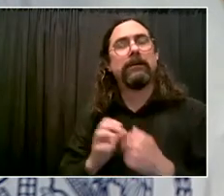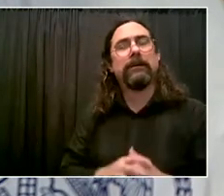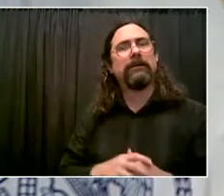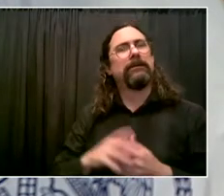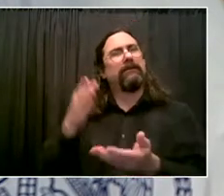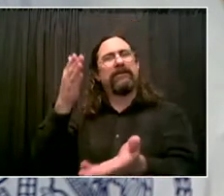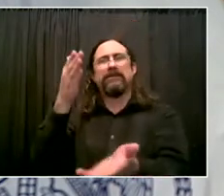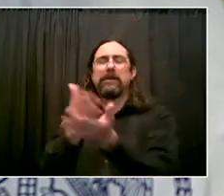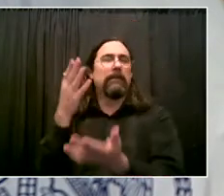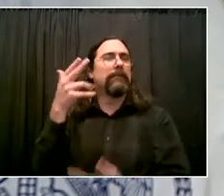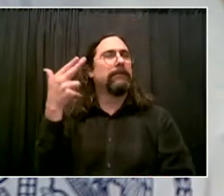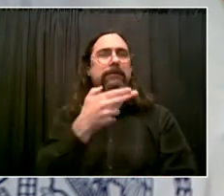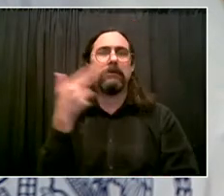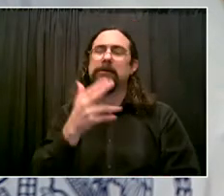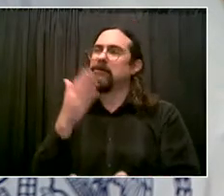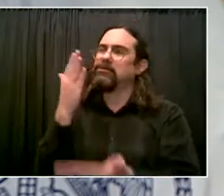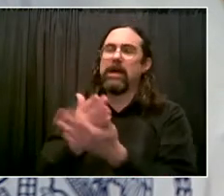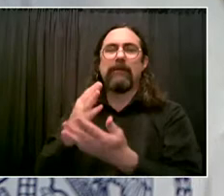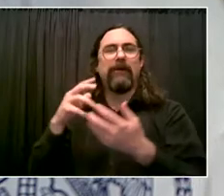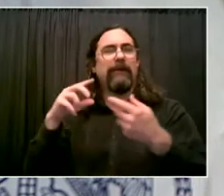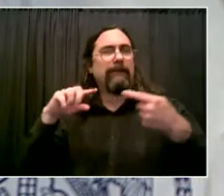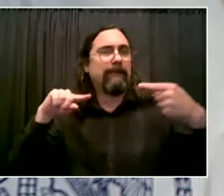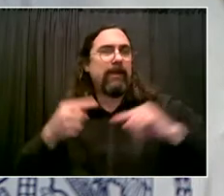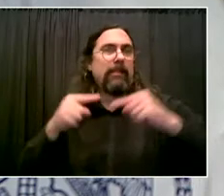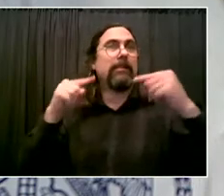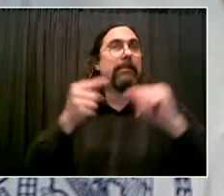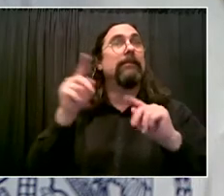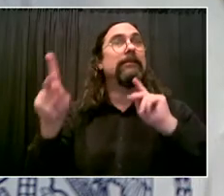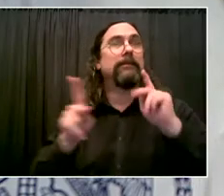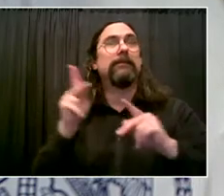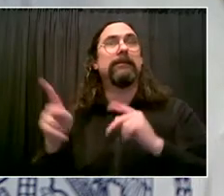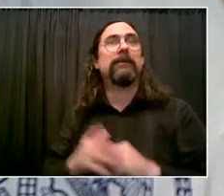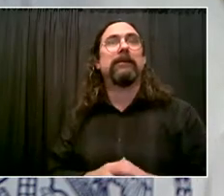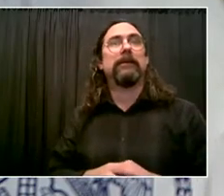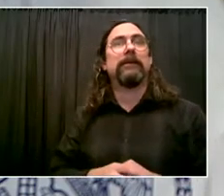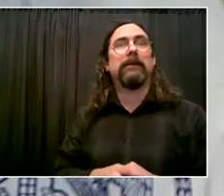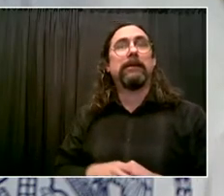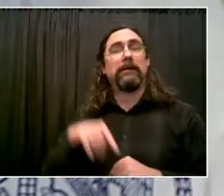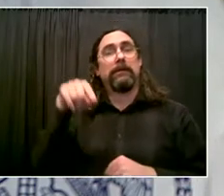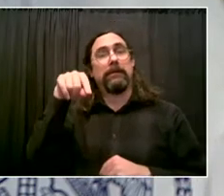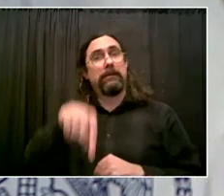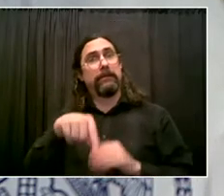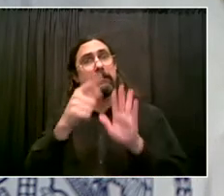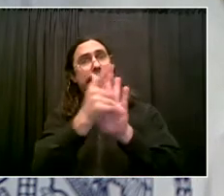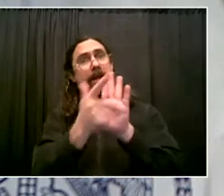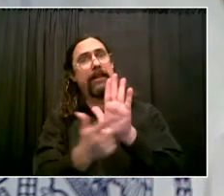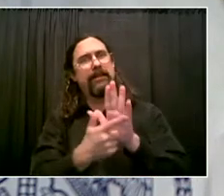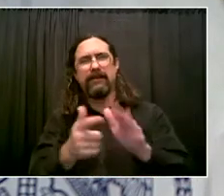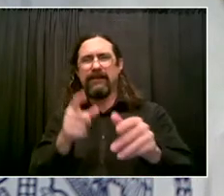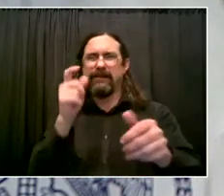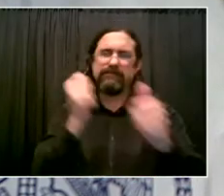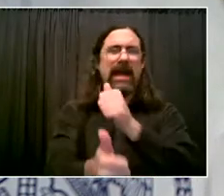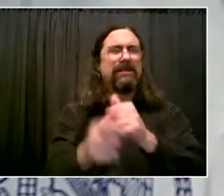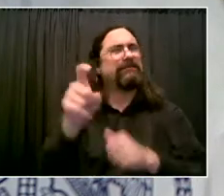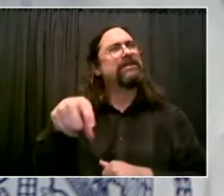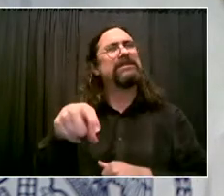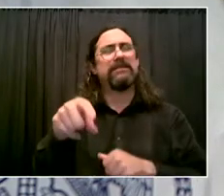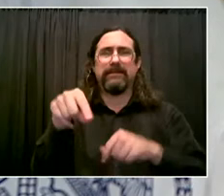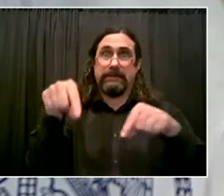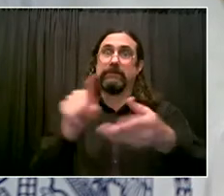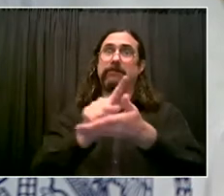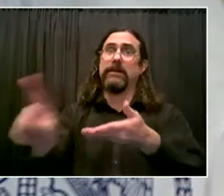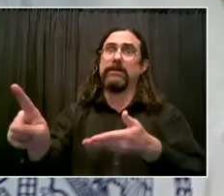who have stepped forward and said, we have to get this done. Let me say that's what we think can happen this week in this legislative session.